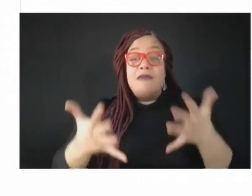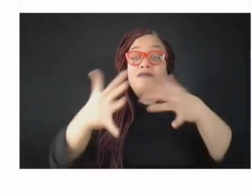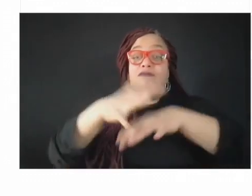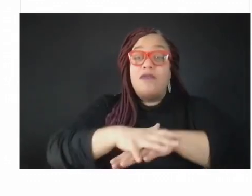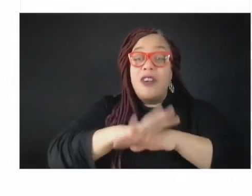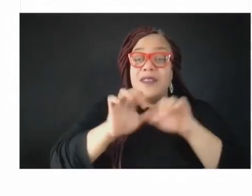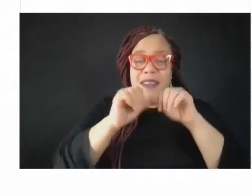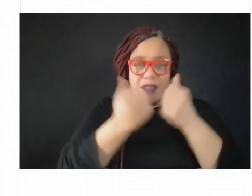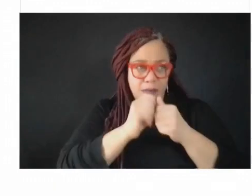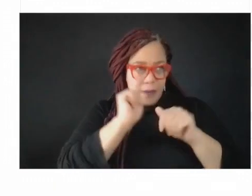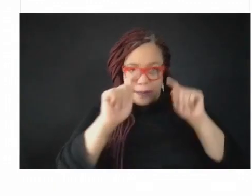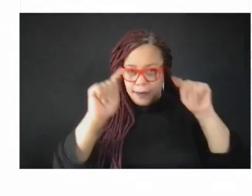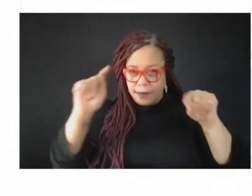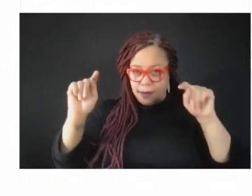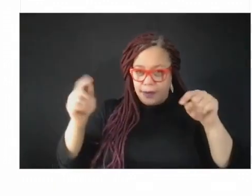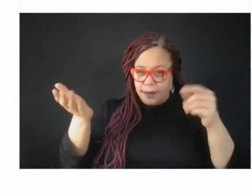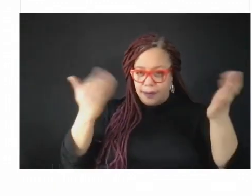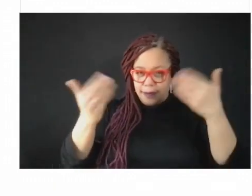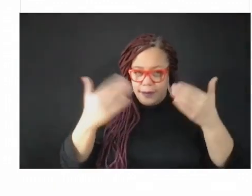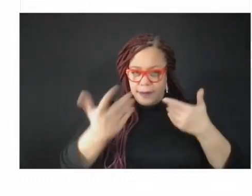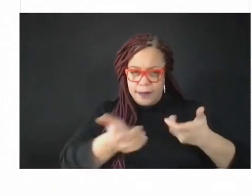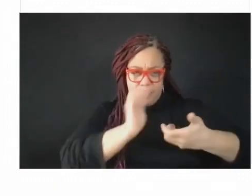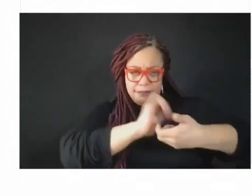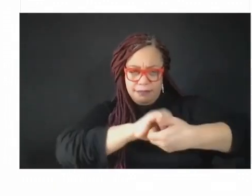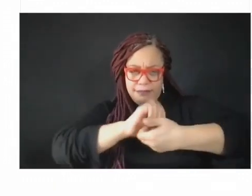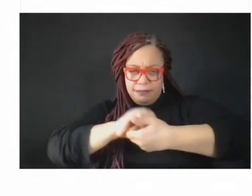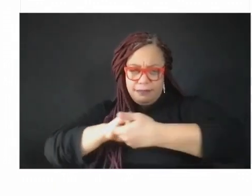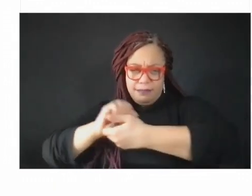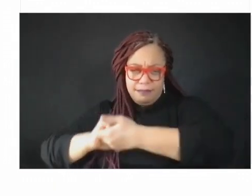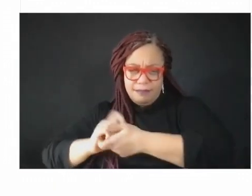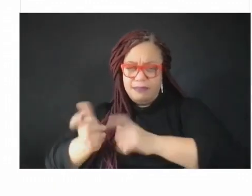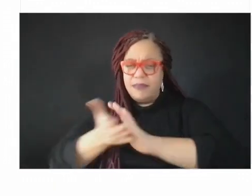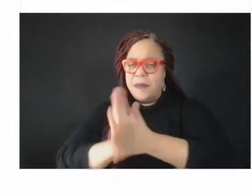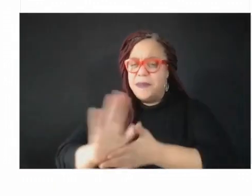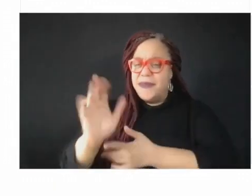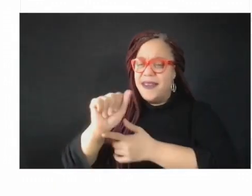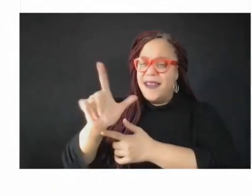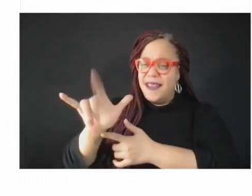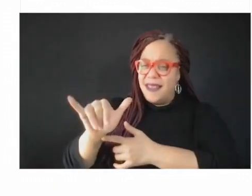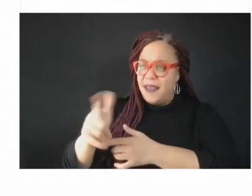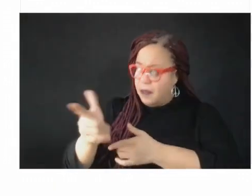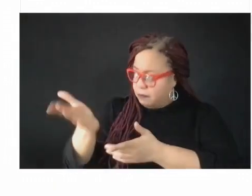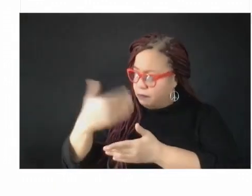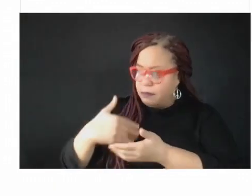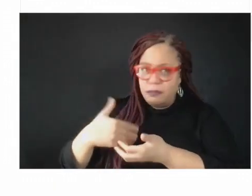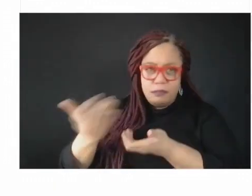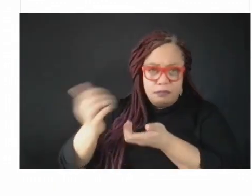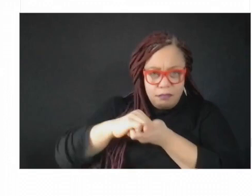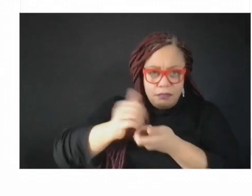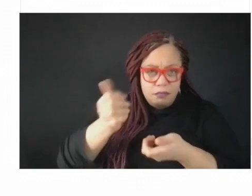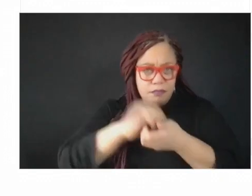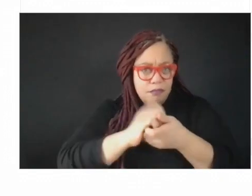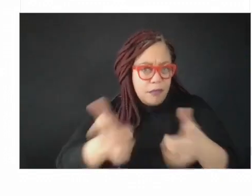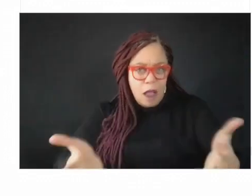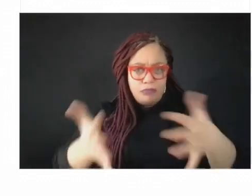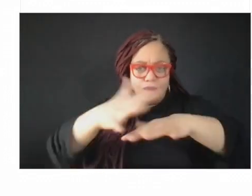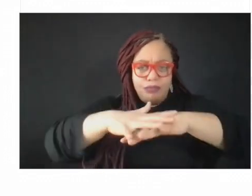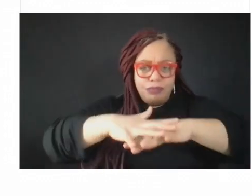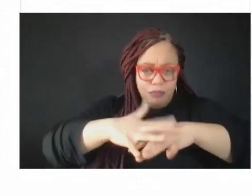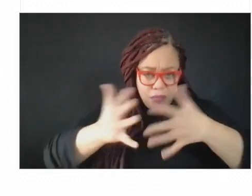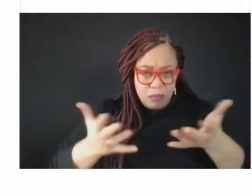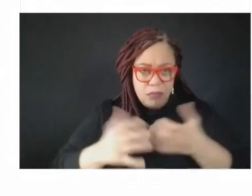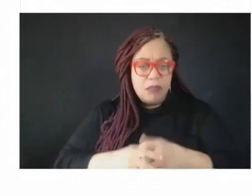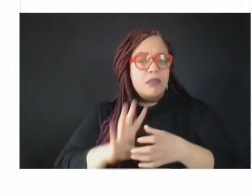help represent public health to the larger community. So if I could welcome next